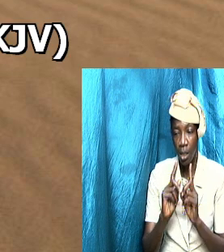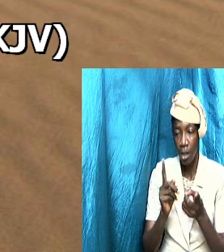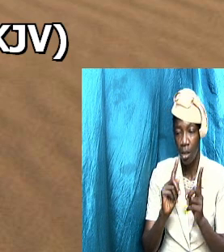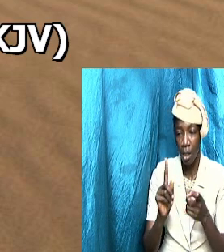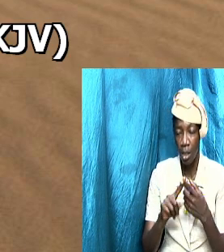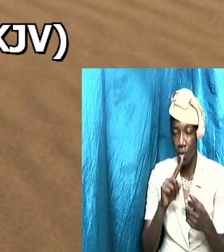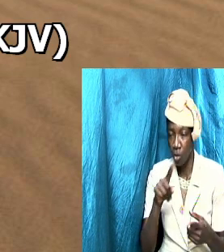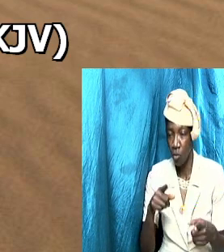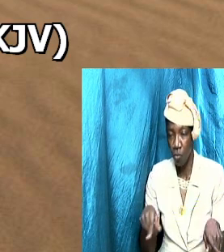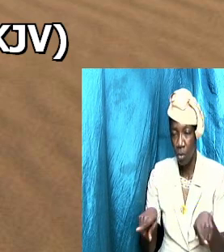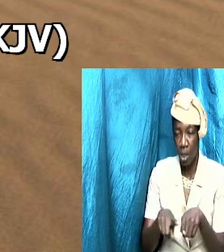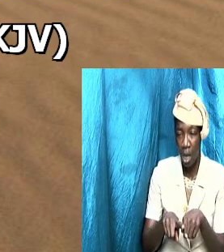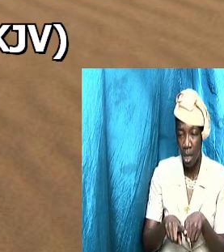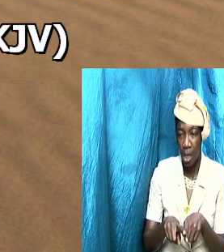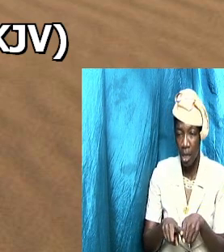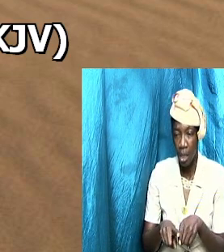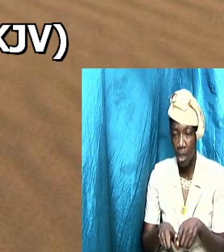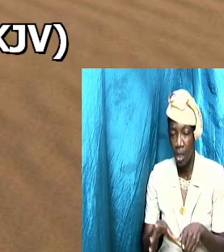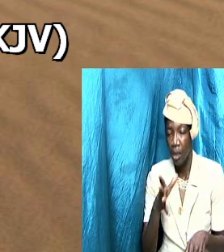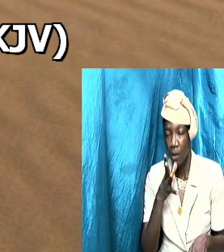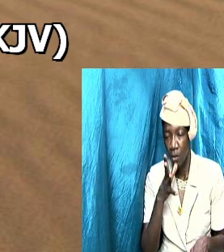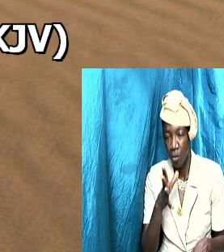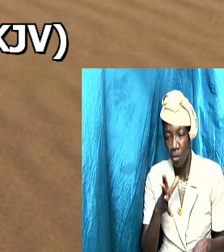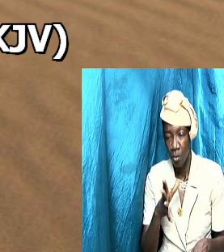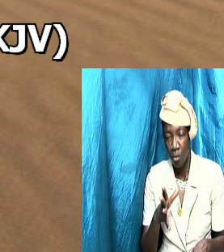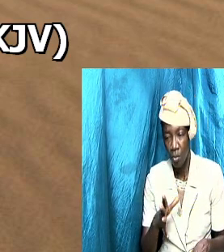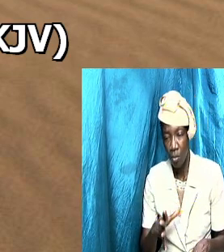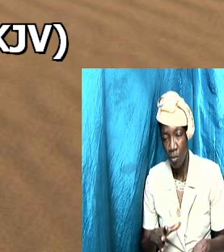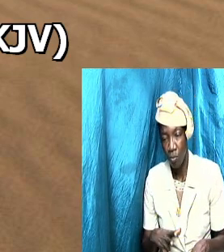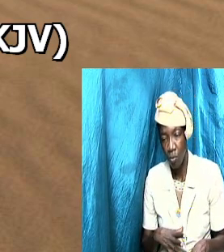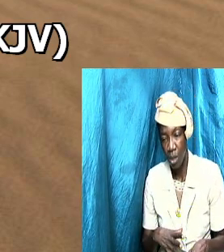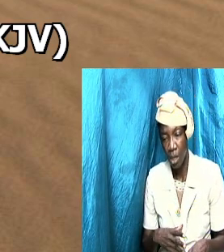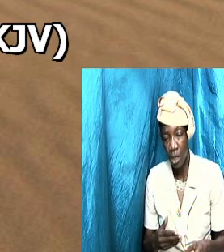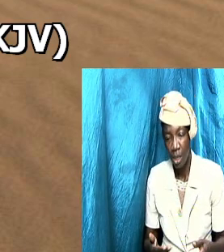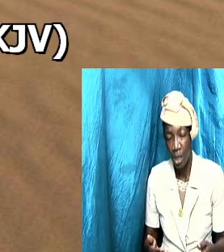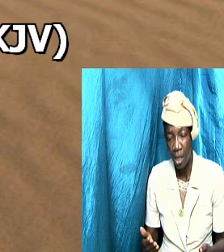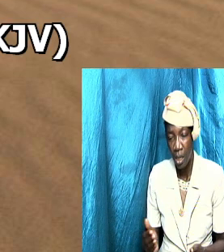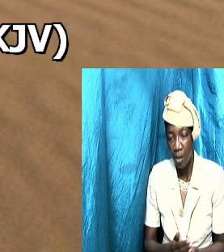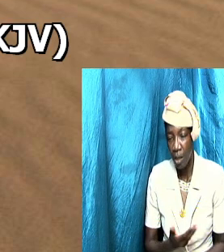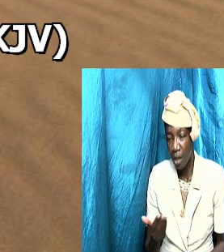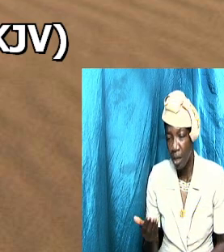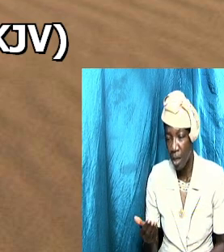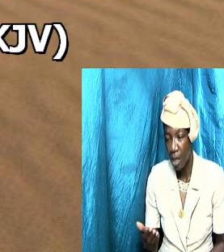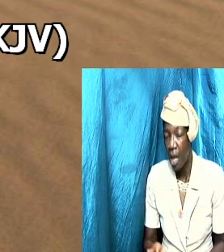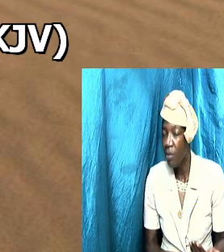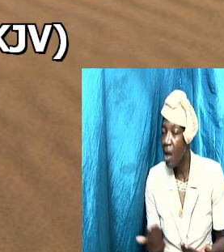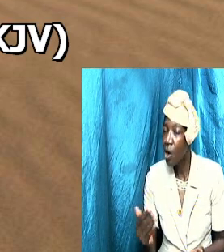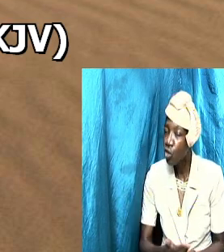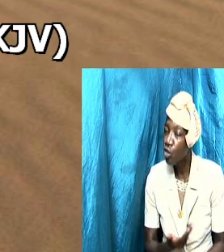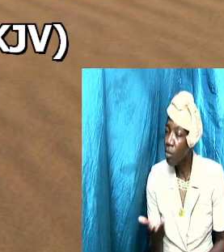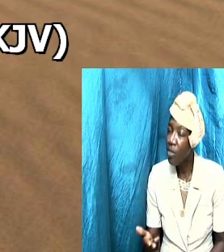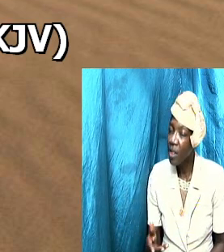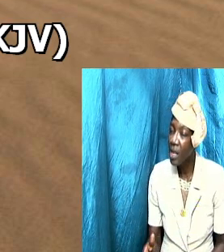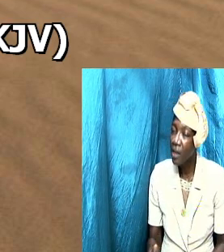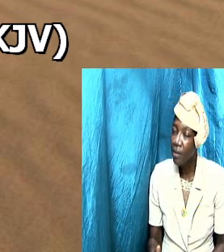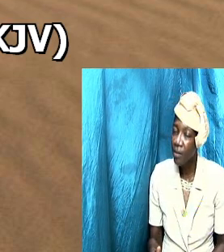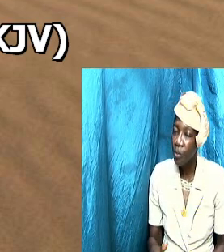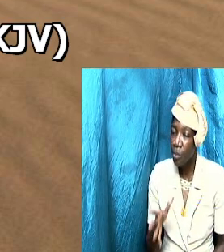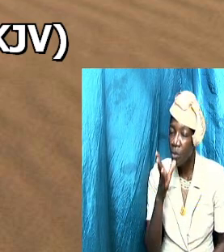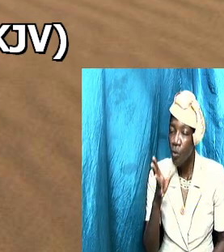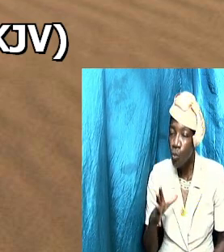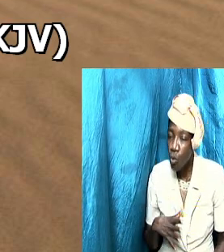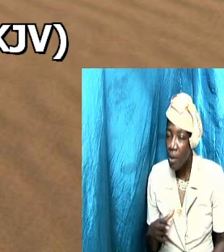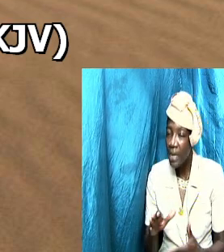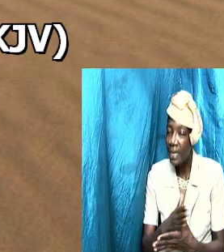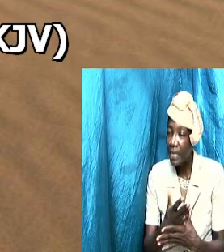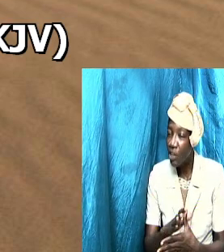to you like a woman you know that there are certain things that ladies share naturally amongst themselves that even though